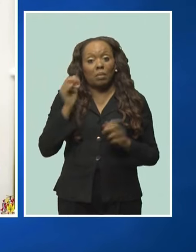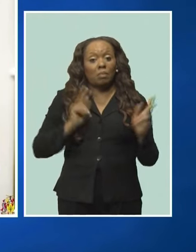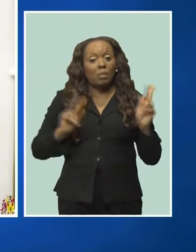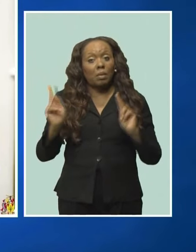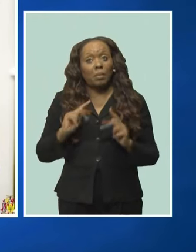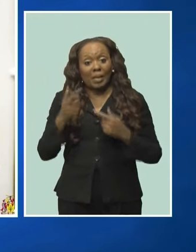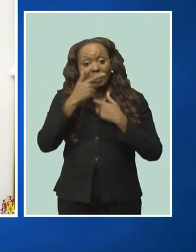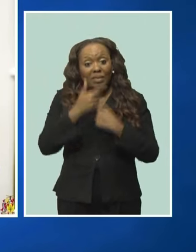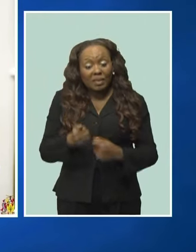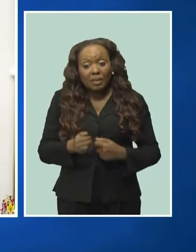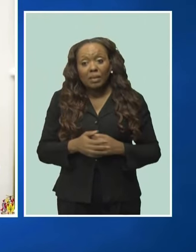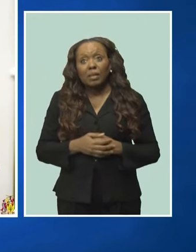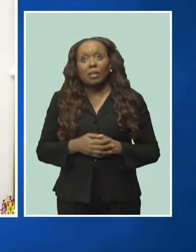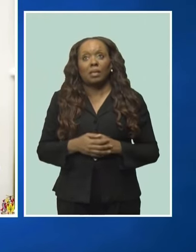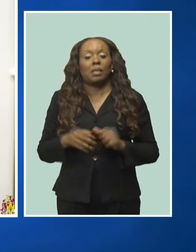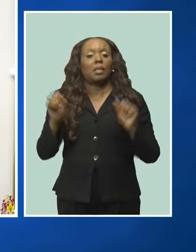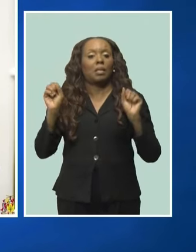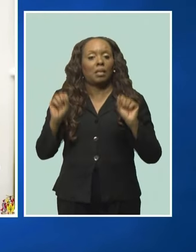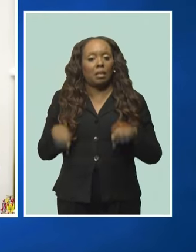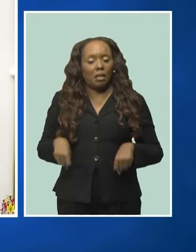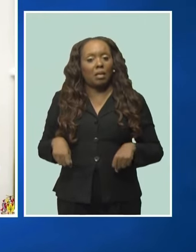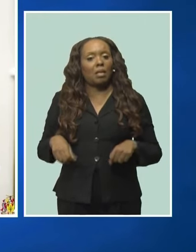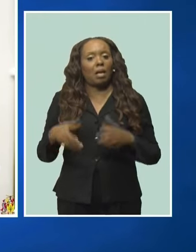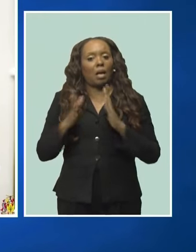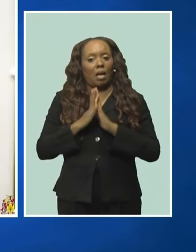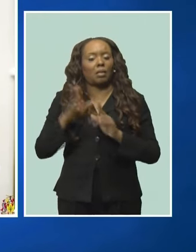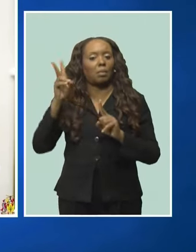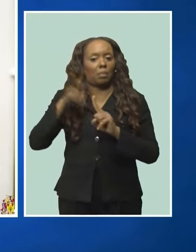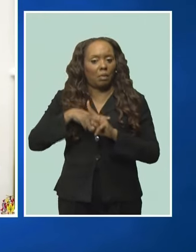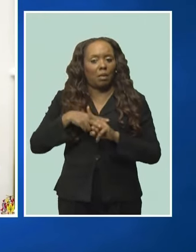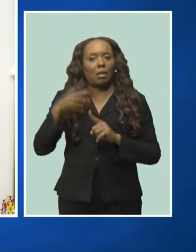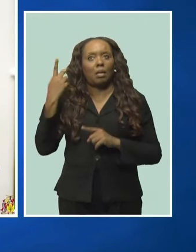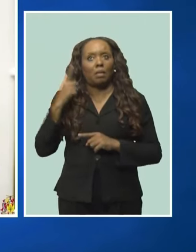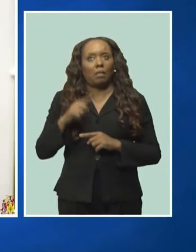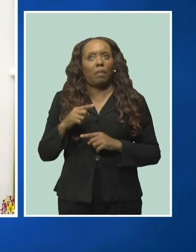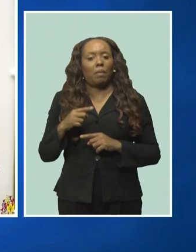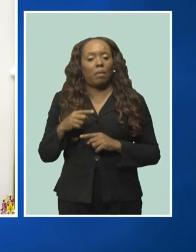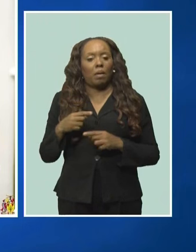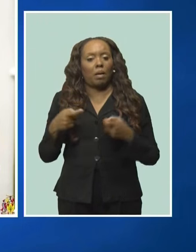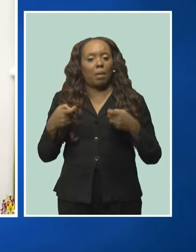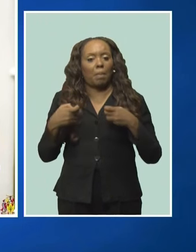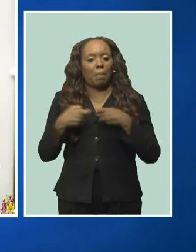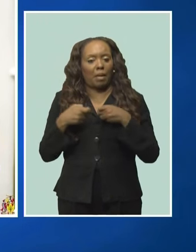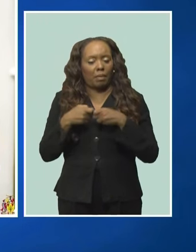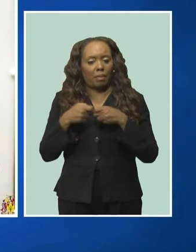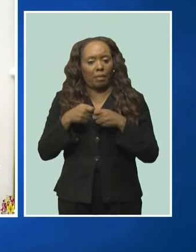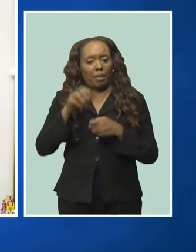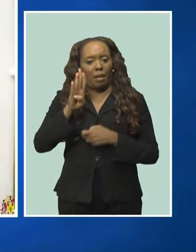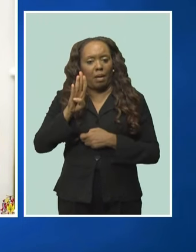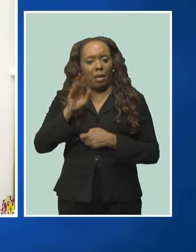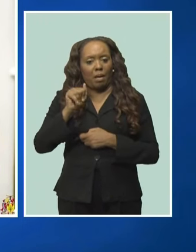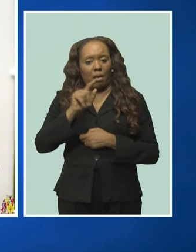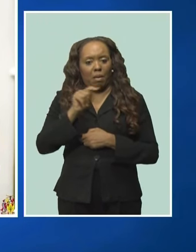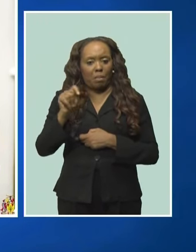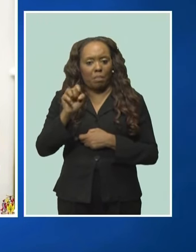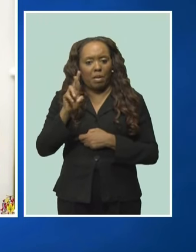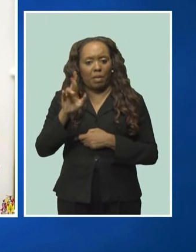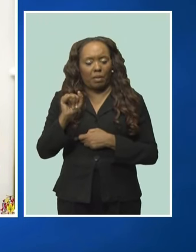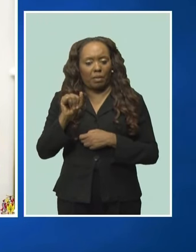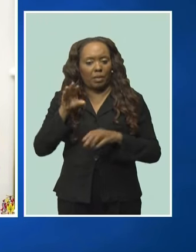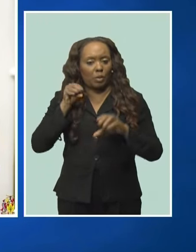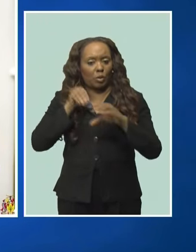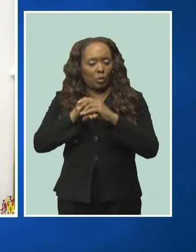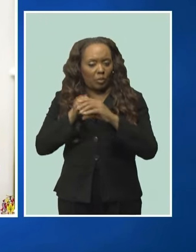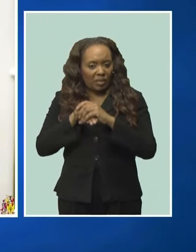to pre-qualify for participation in the provision of battery storage through direct negotiation so